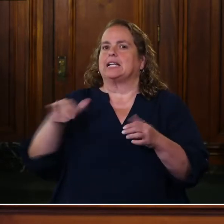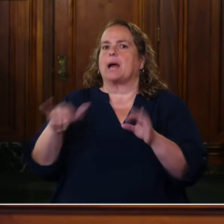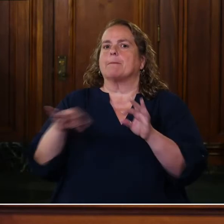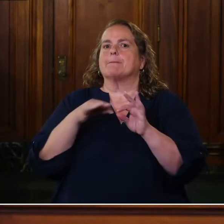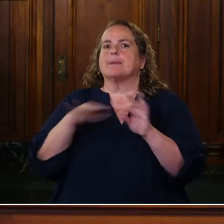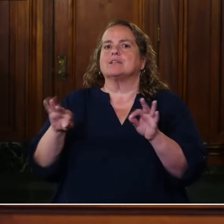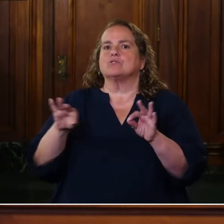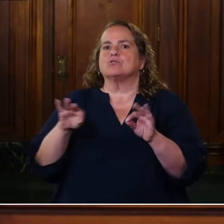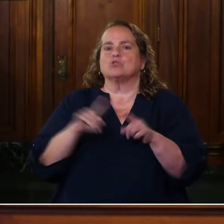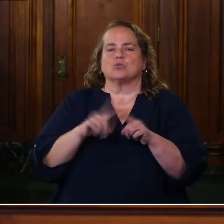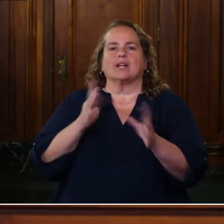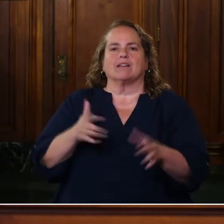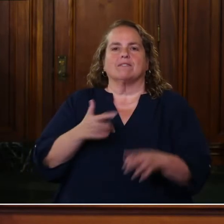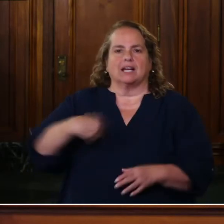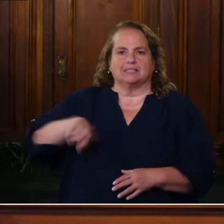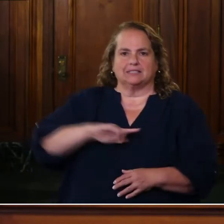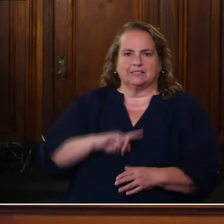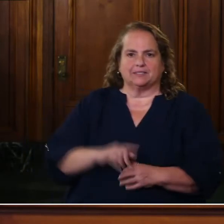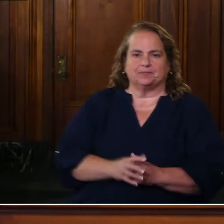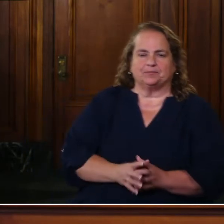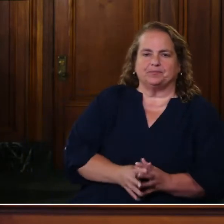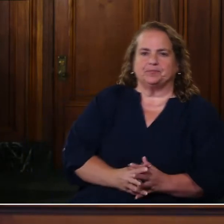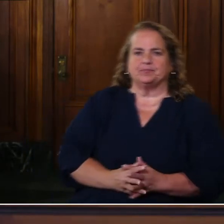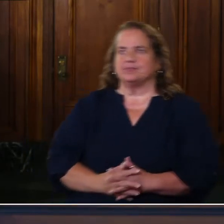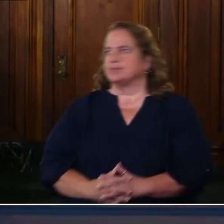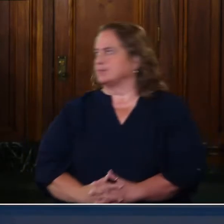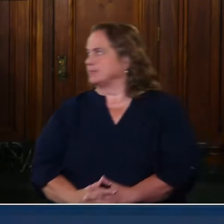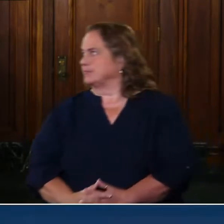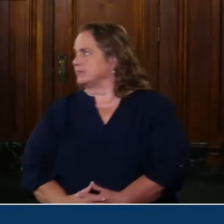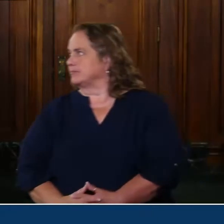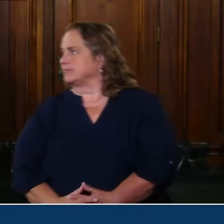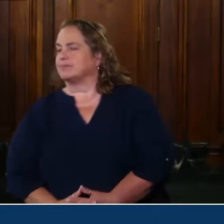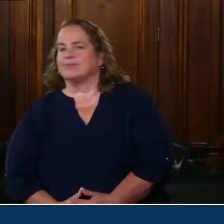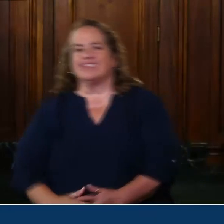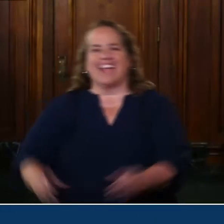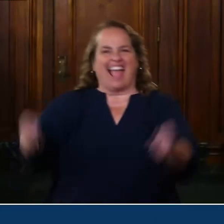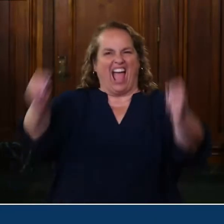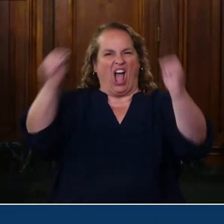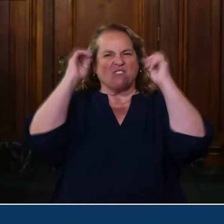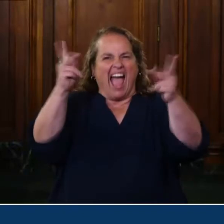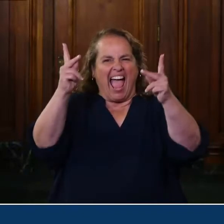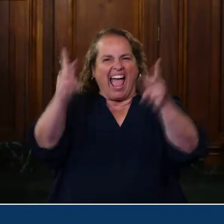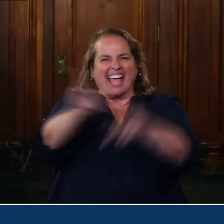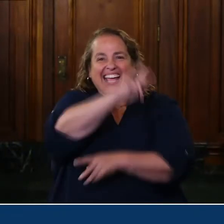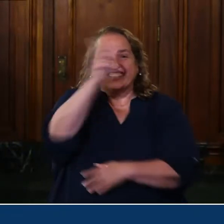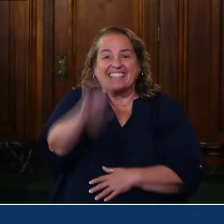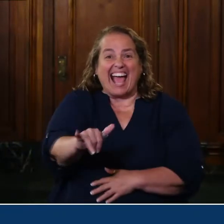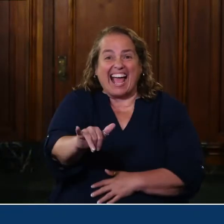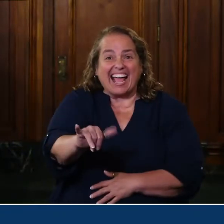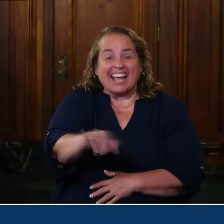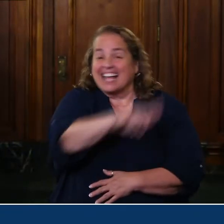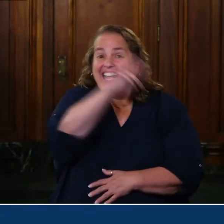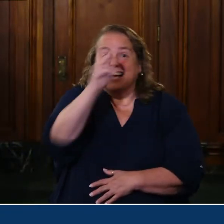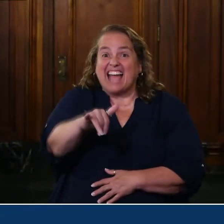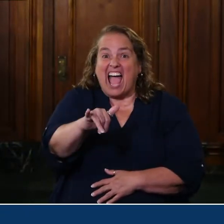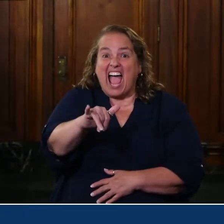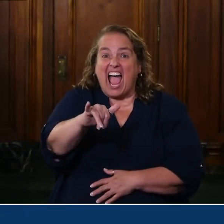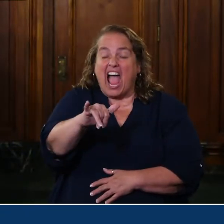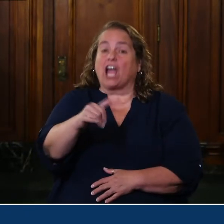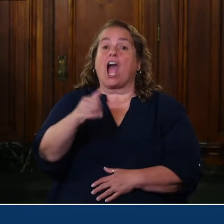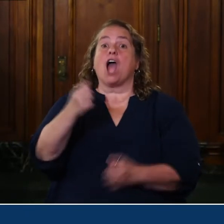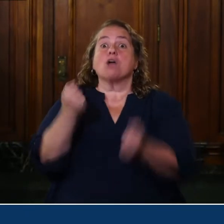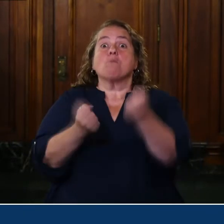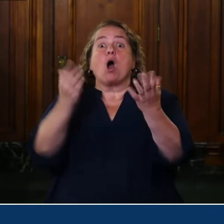leave us with. All right, Kentucky! Drivers, start